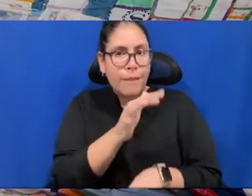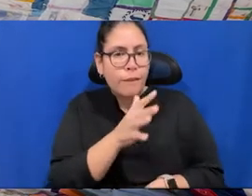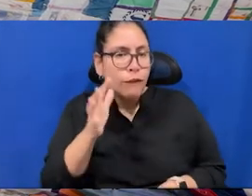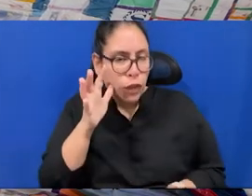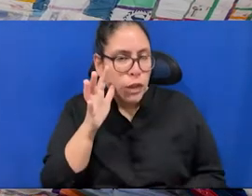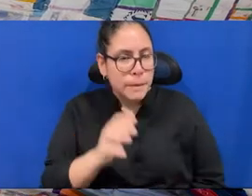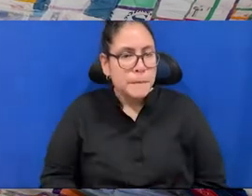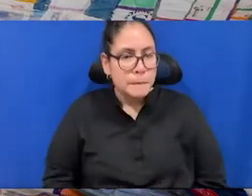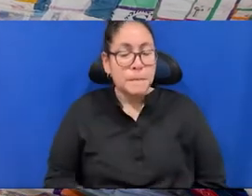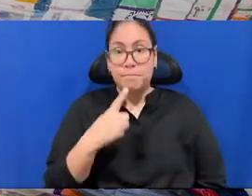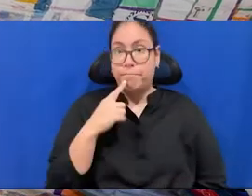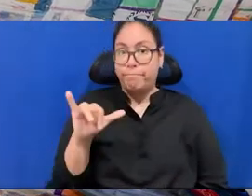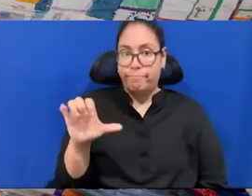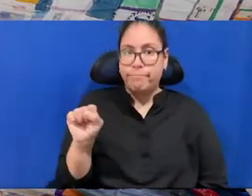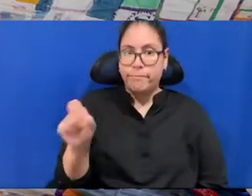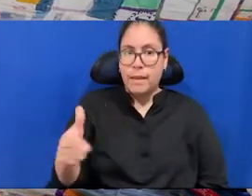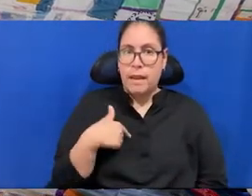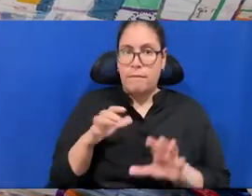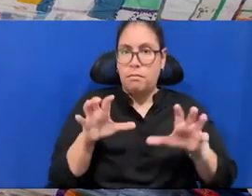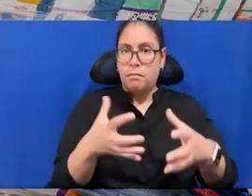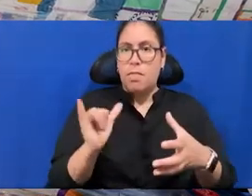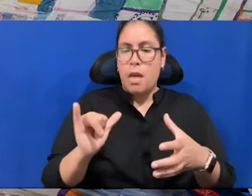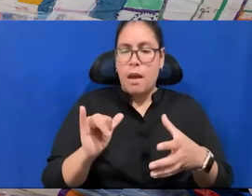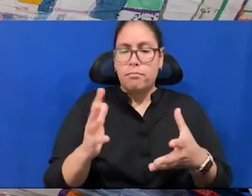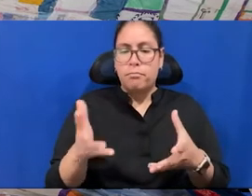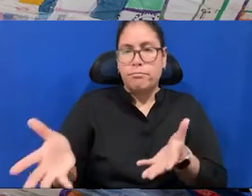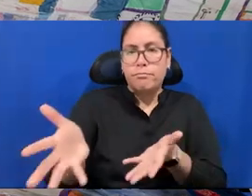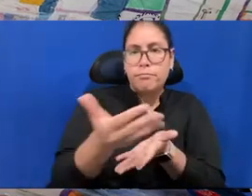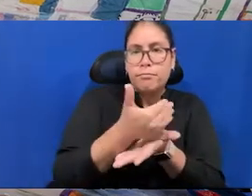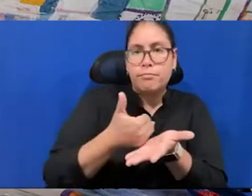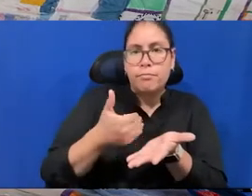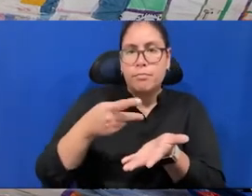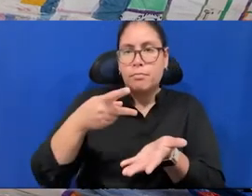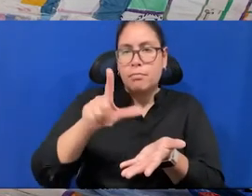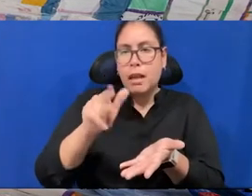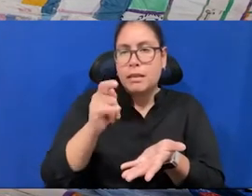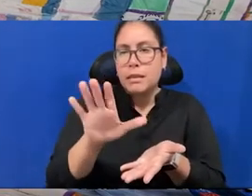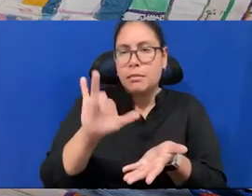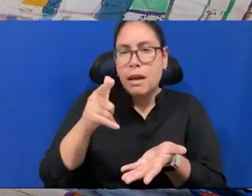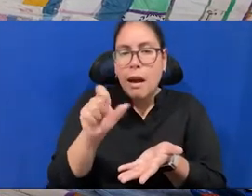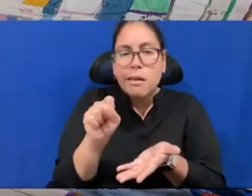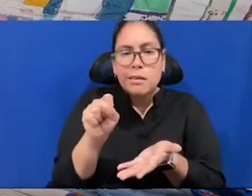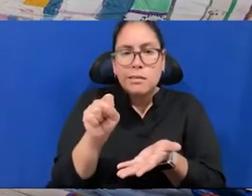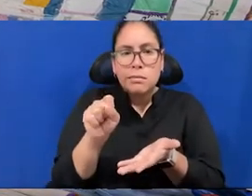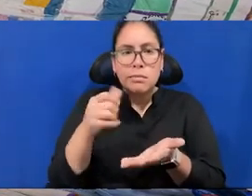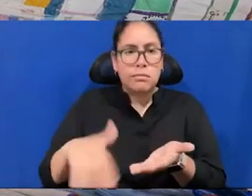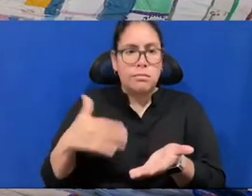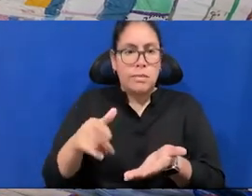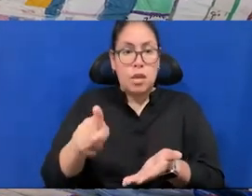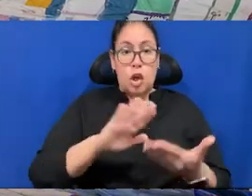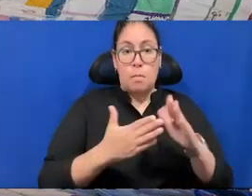which is a collection of plastic bags, it's kind of the graveyard of the capital soon or hyper consumption of the single-use plastic